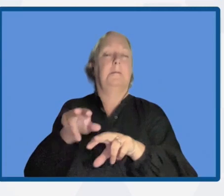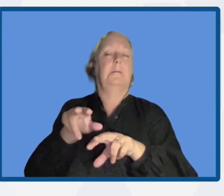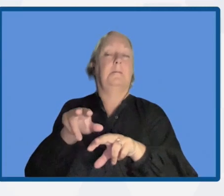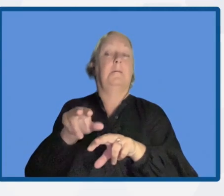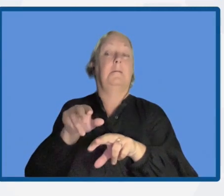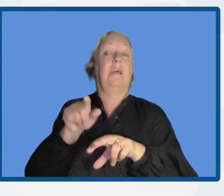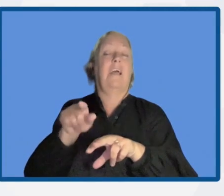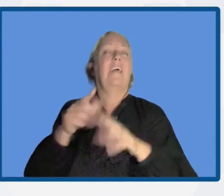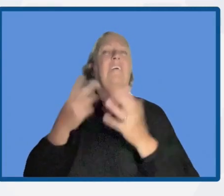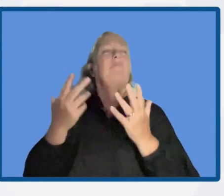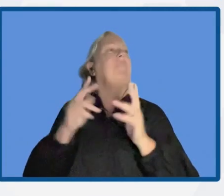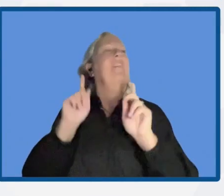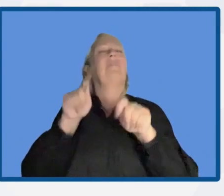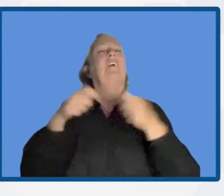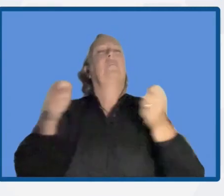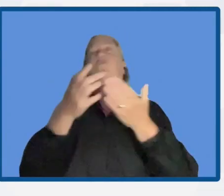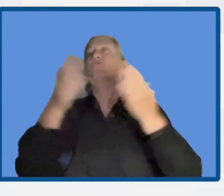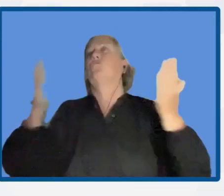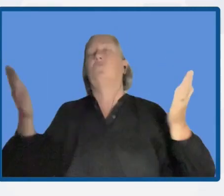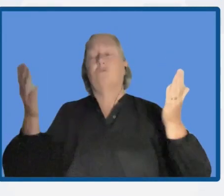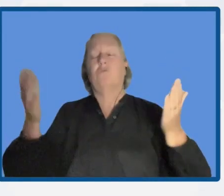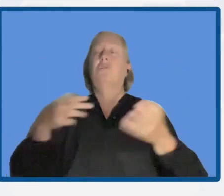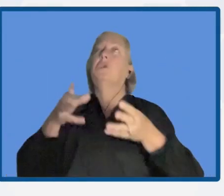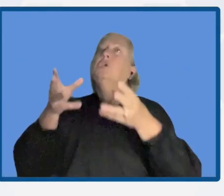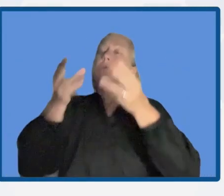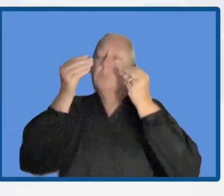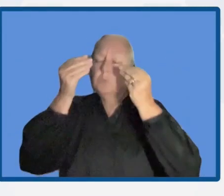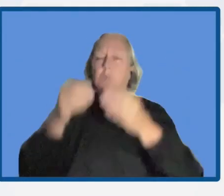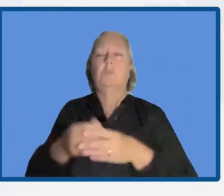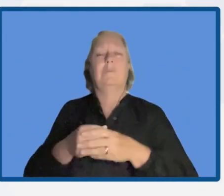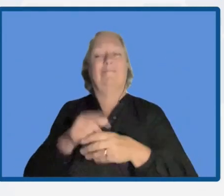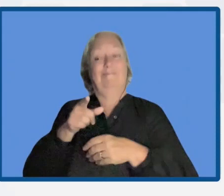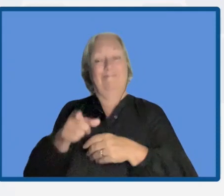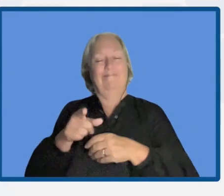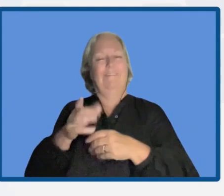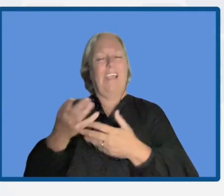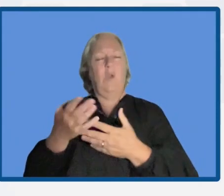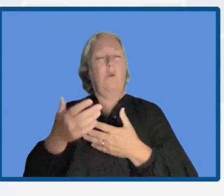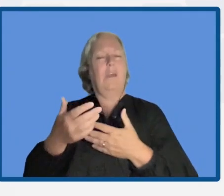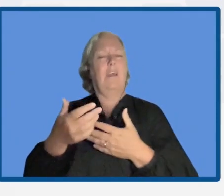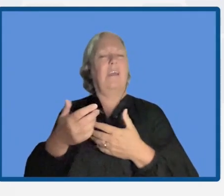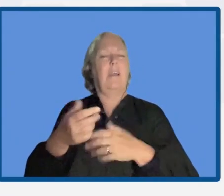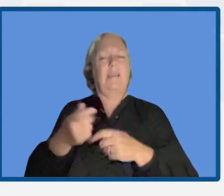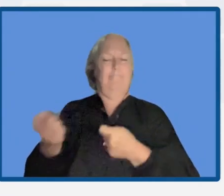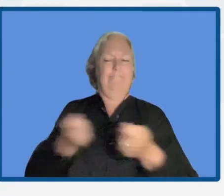and we learn how nature can manage process in a natural manner.